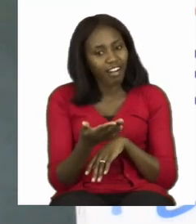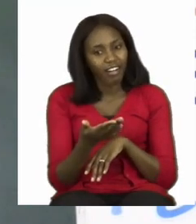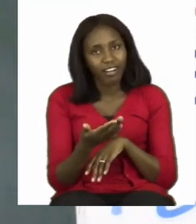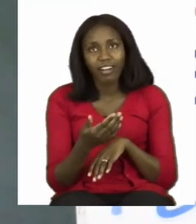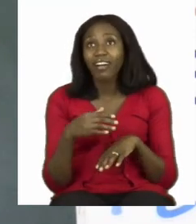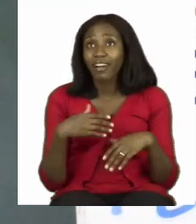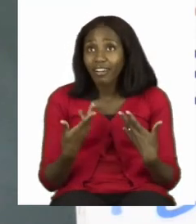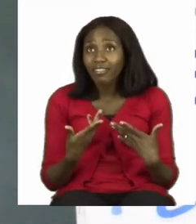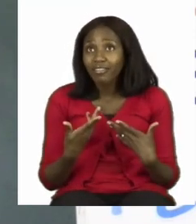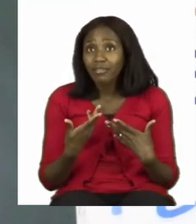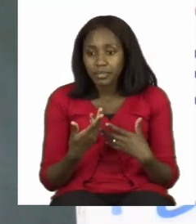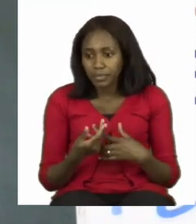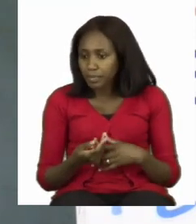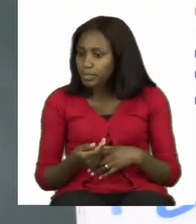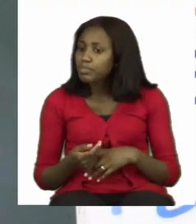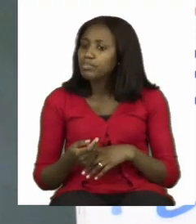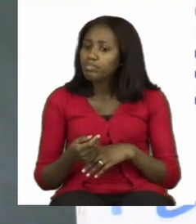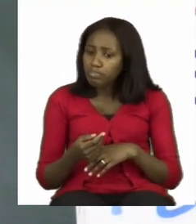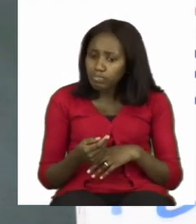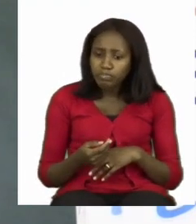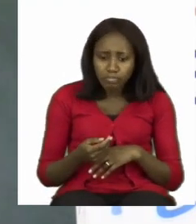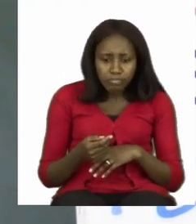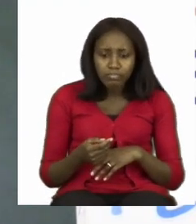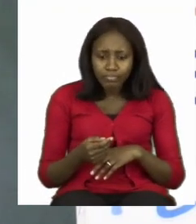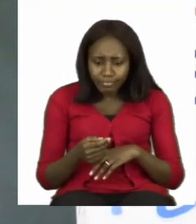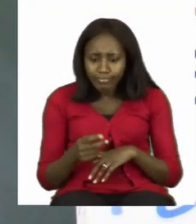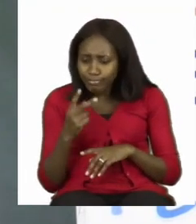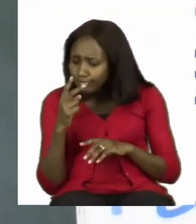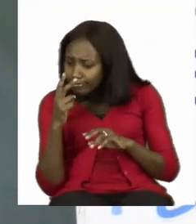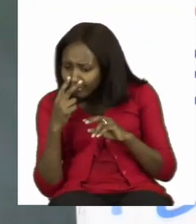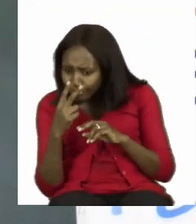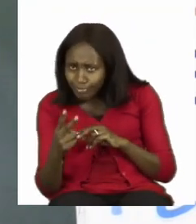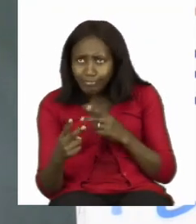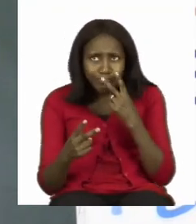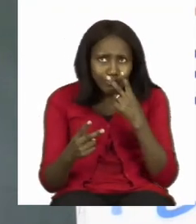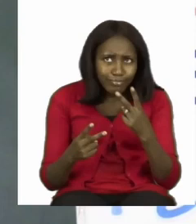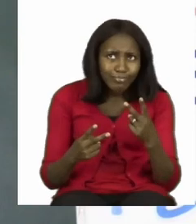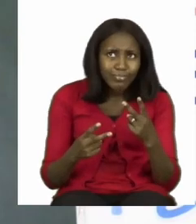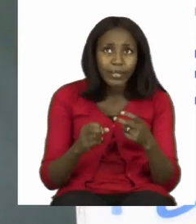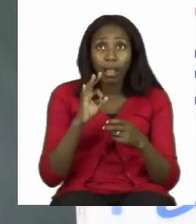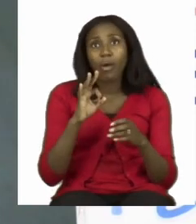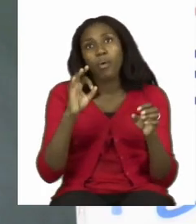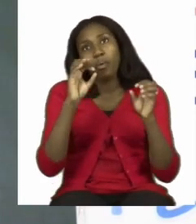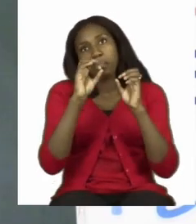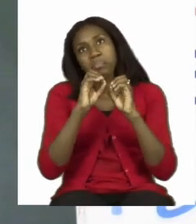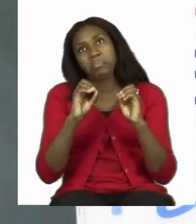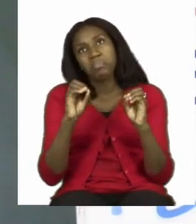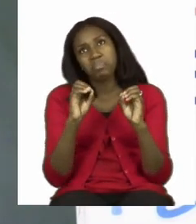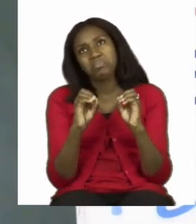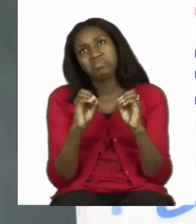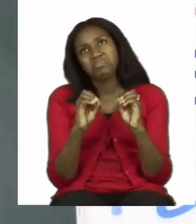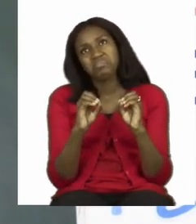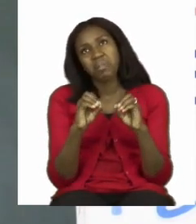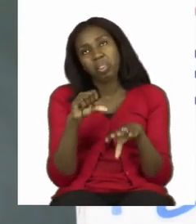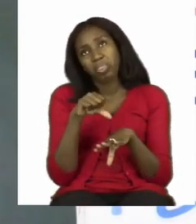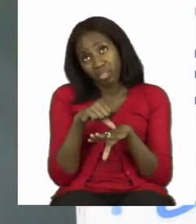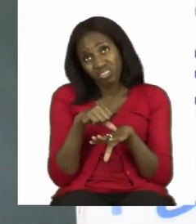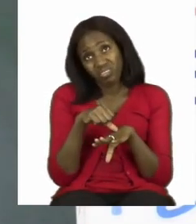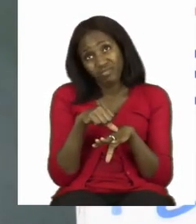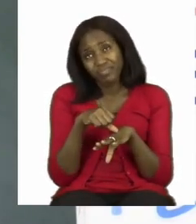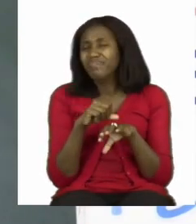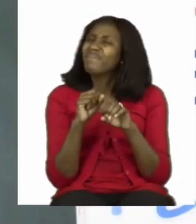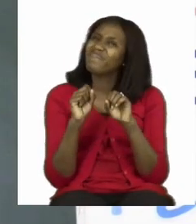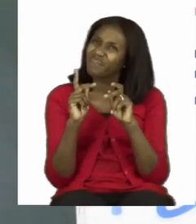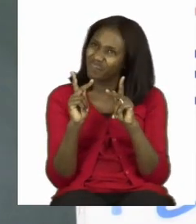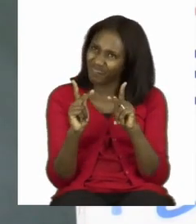at the ground. But if you don't find any seeds in the ground, that's okay. Some